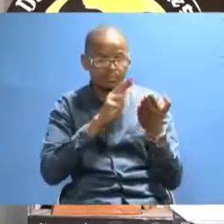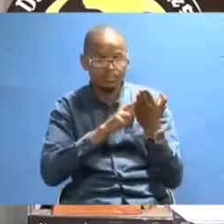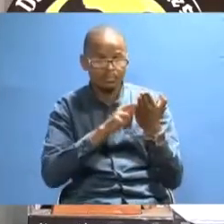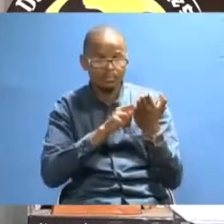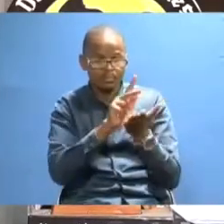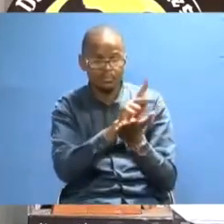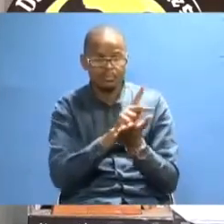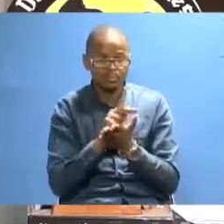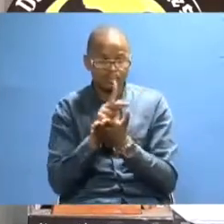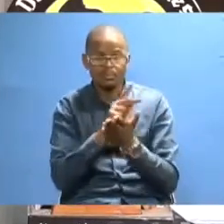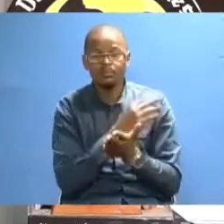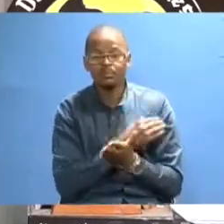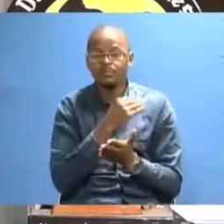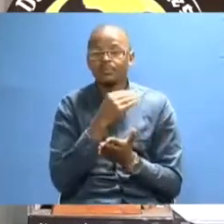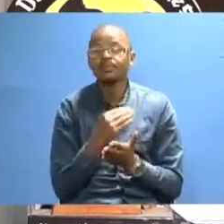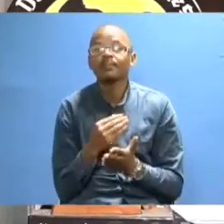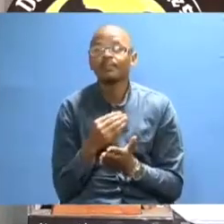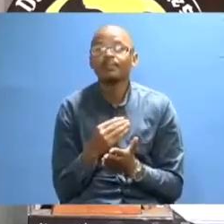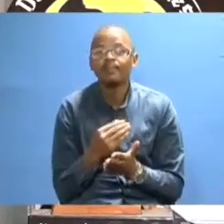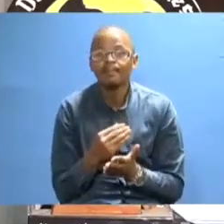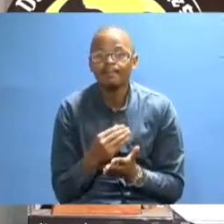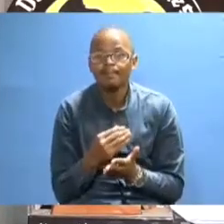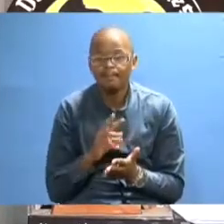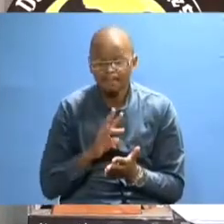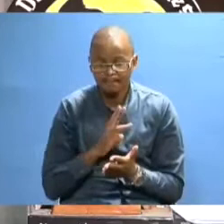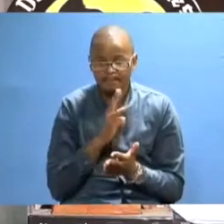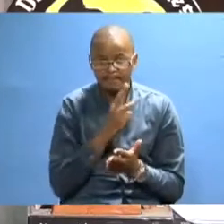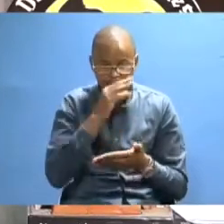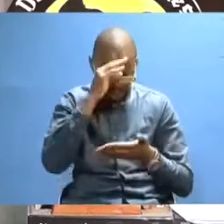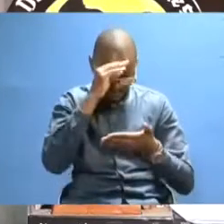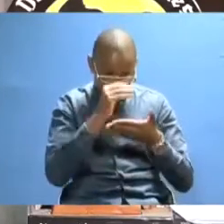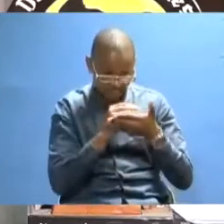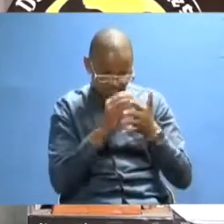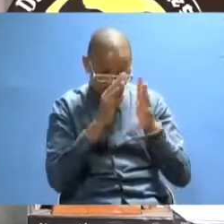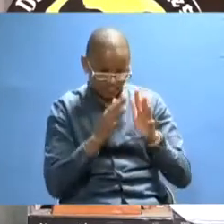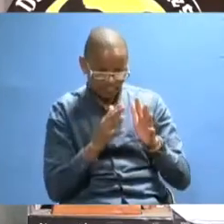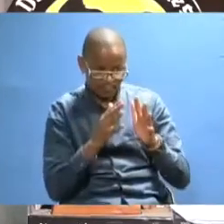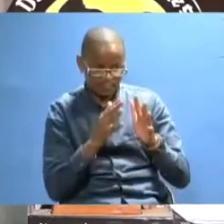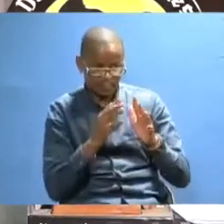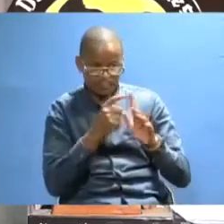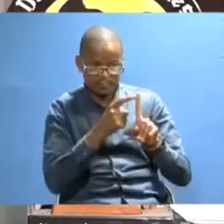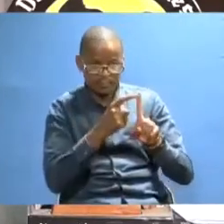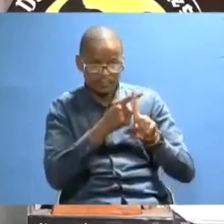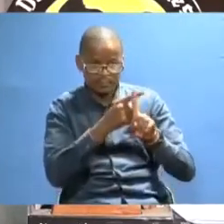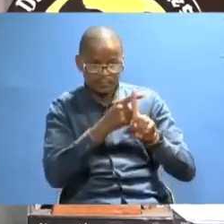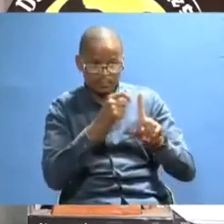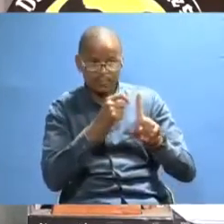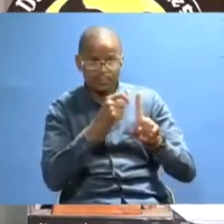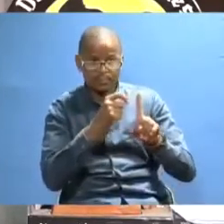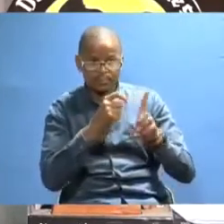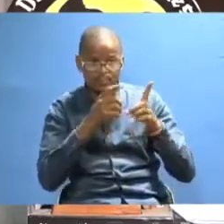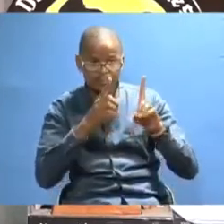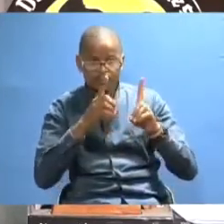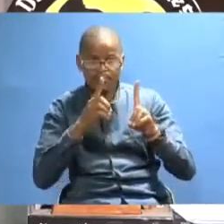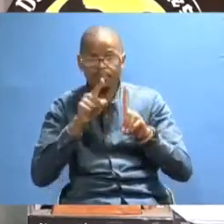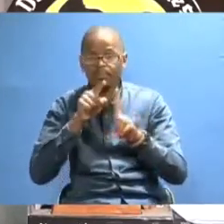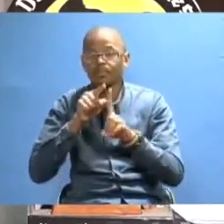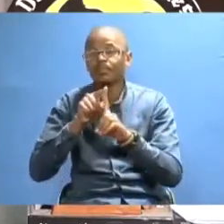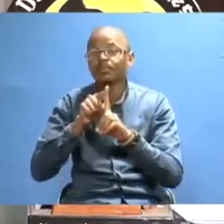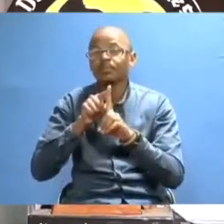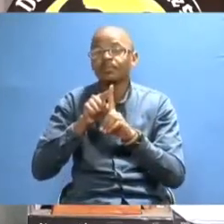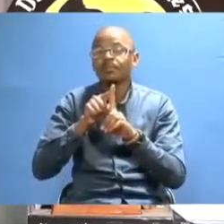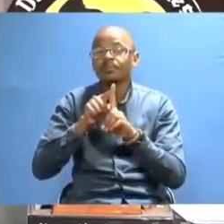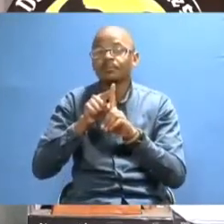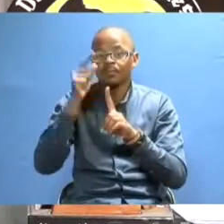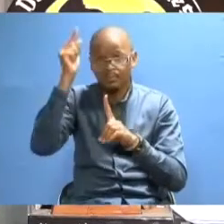in Resource Conservation. And students can progress from even Diploma to